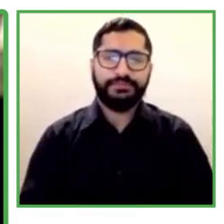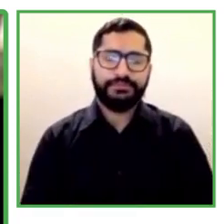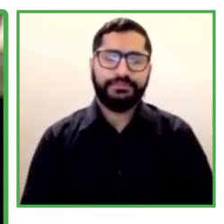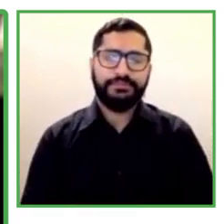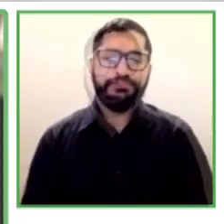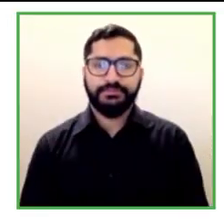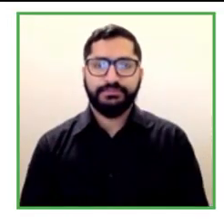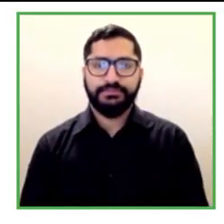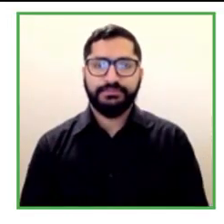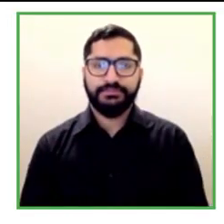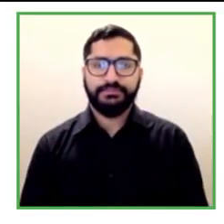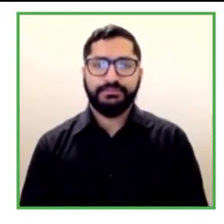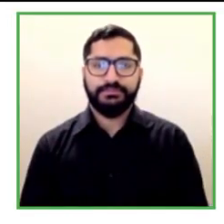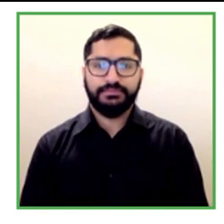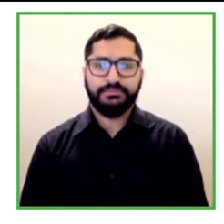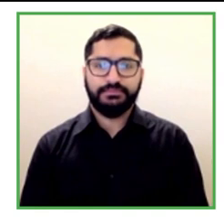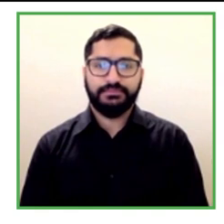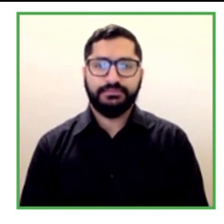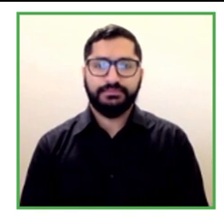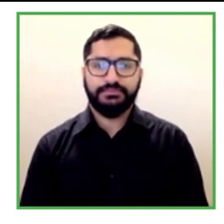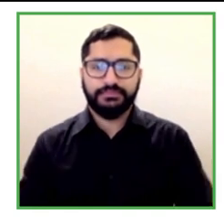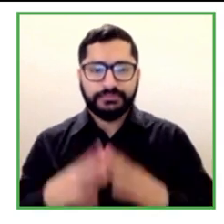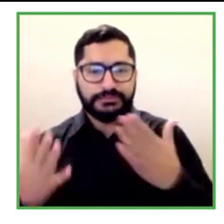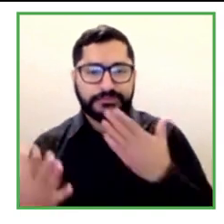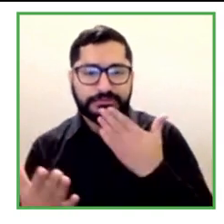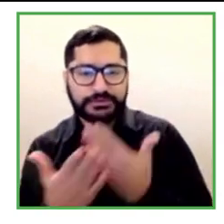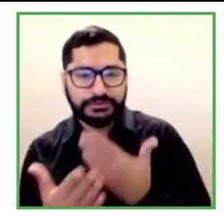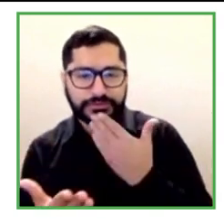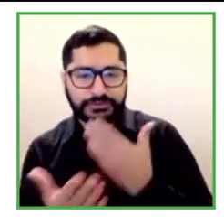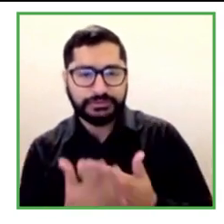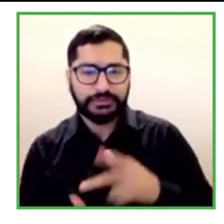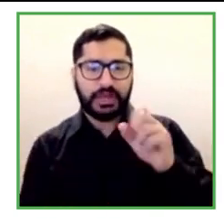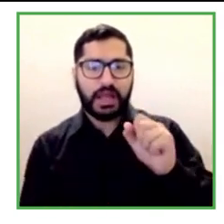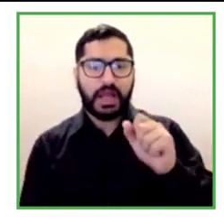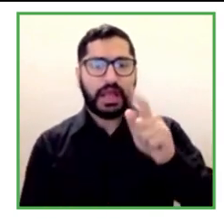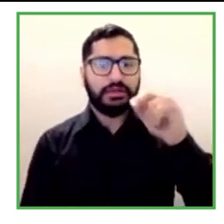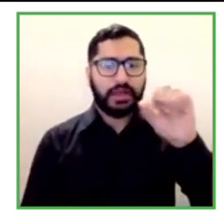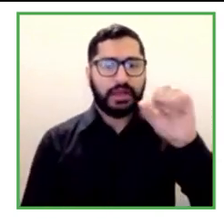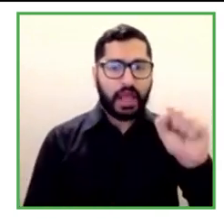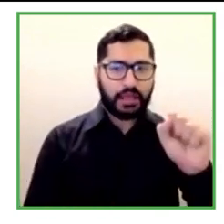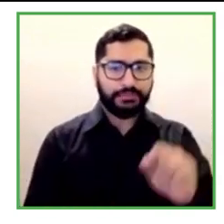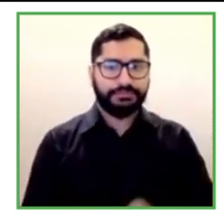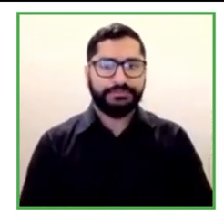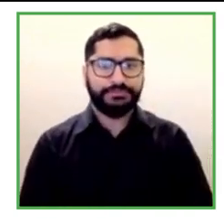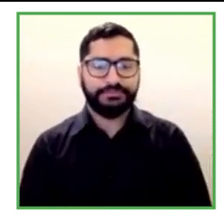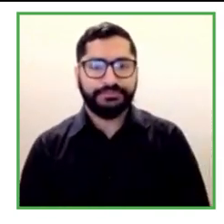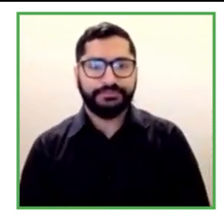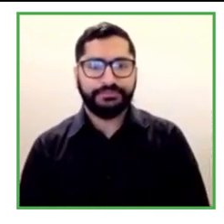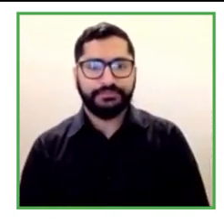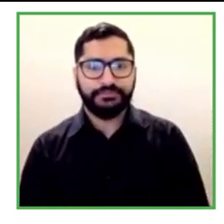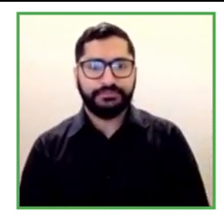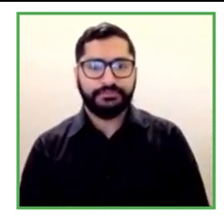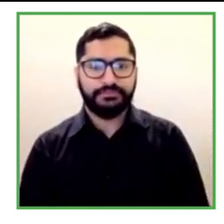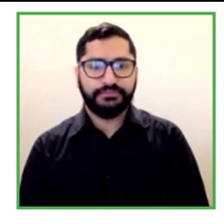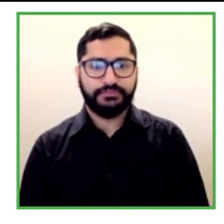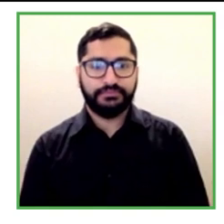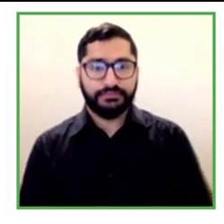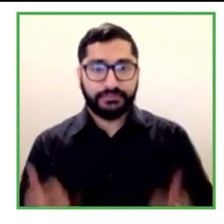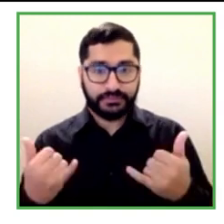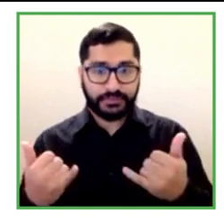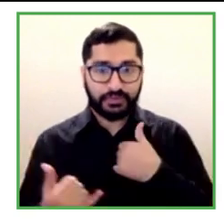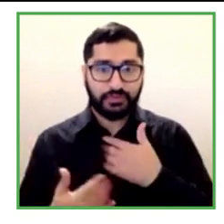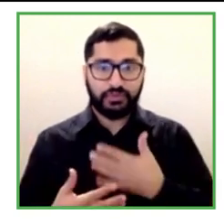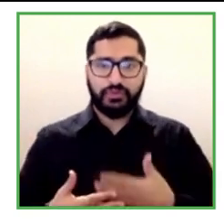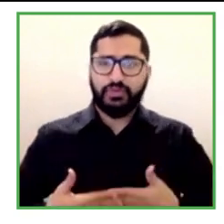Thank you, Katia. I'm so excited when listening to your banks, all that you have done, so